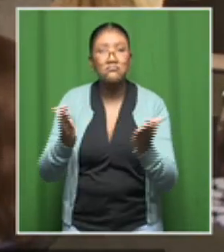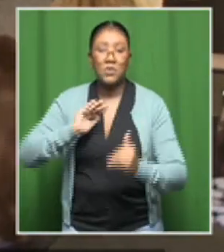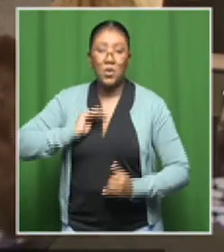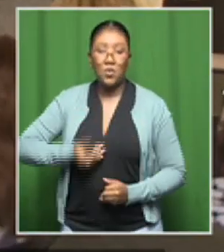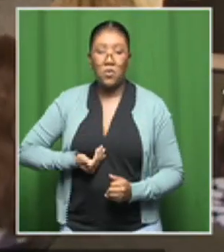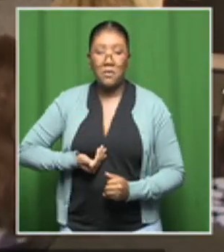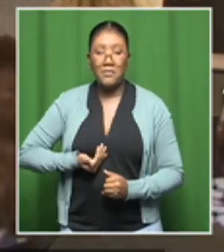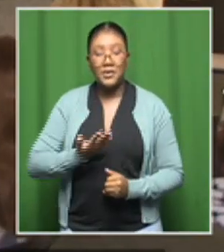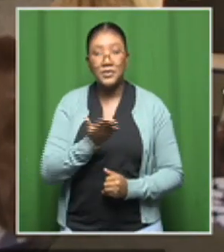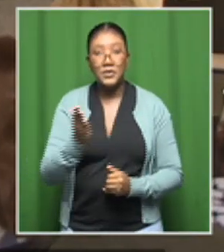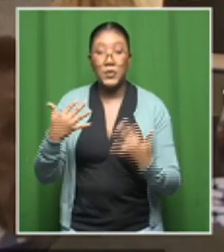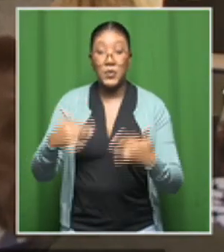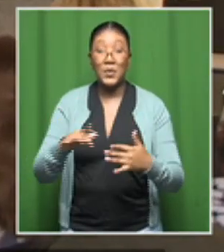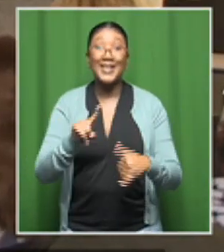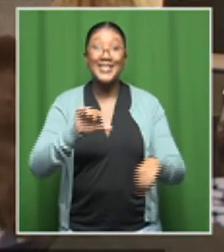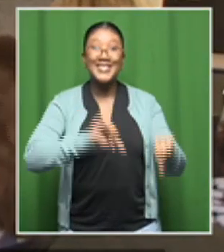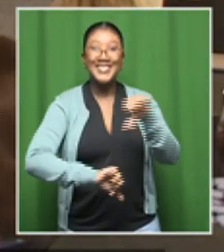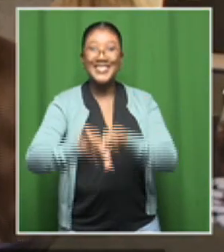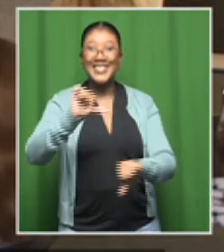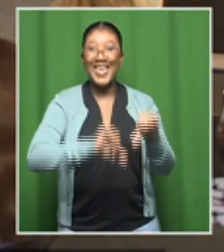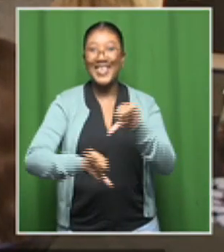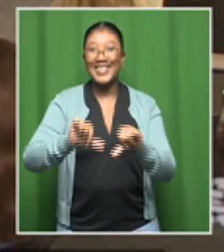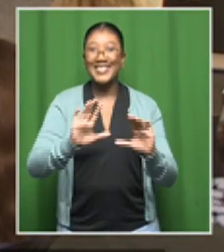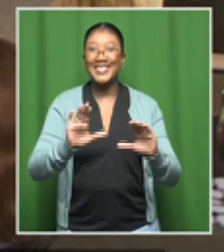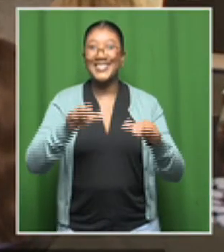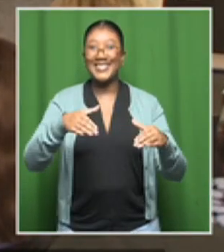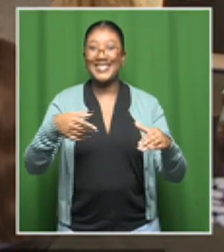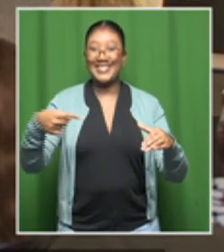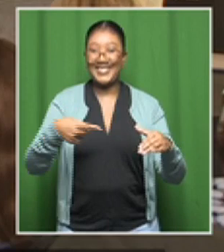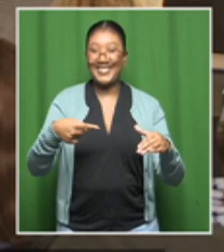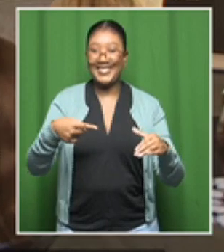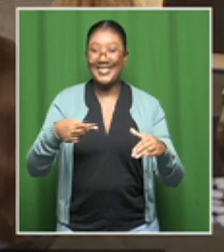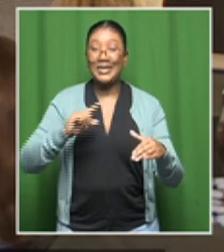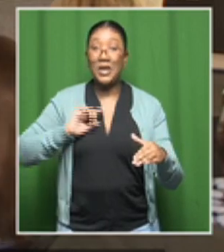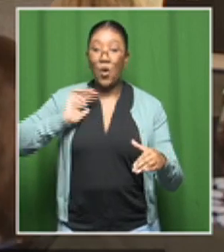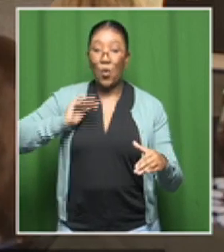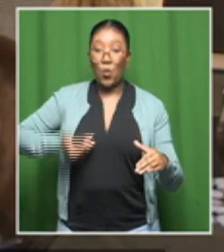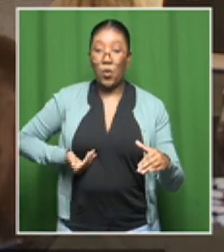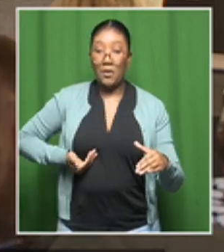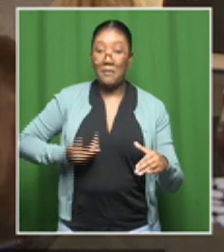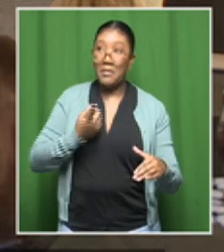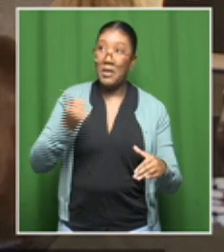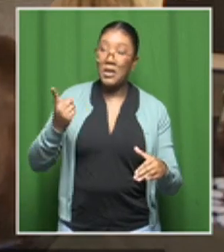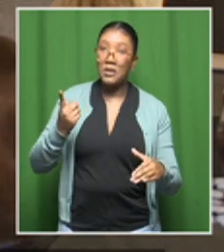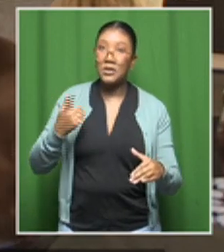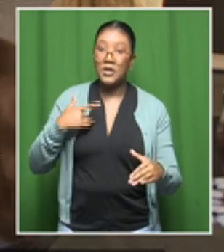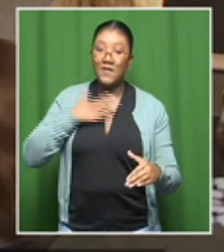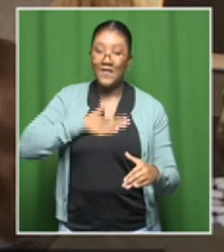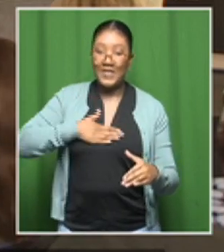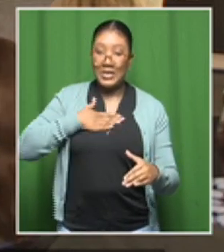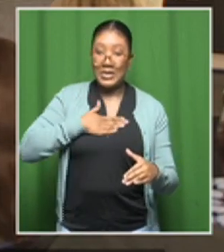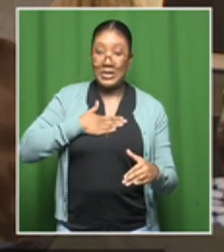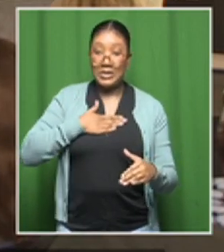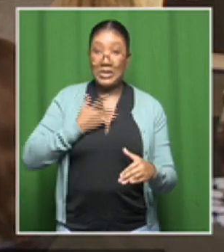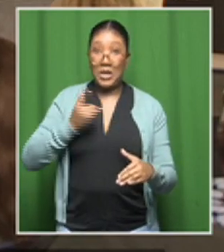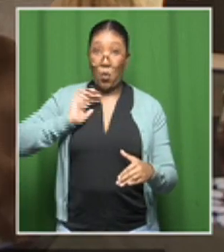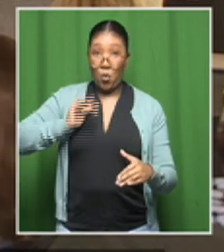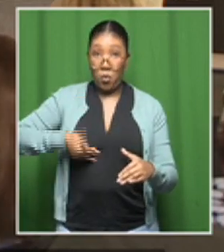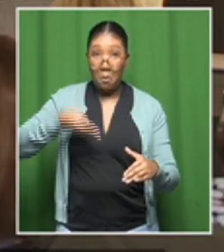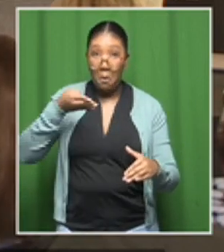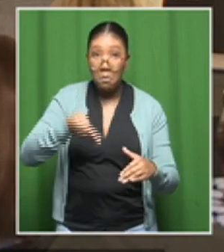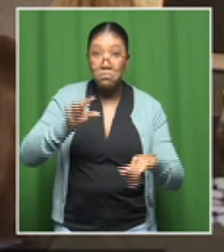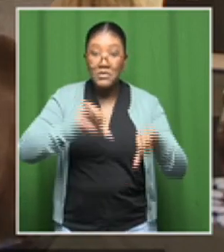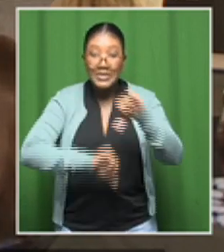this is the science sector, most women, it's not the sector where we used to find women